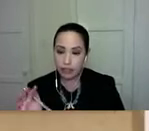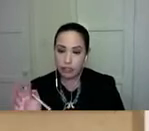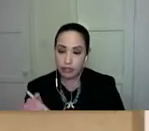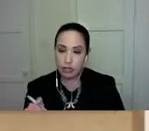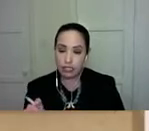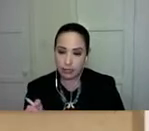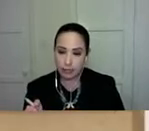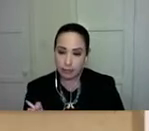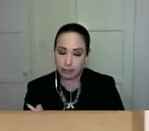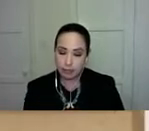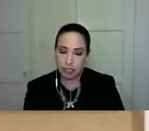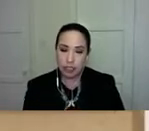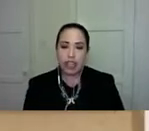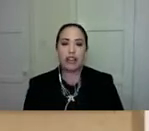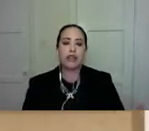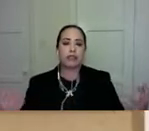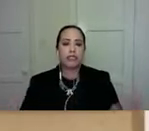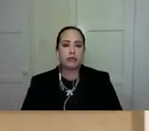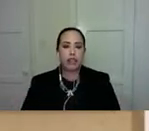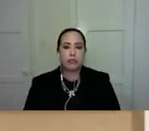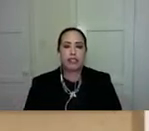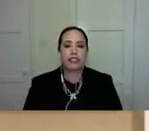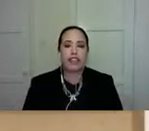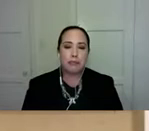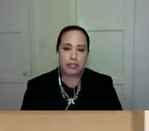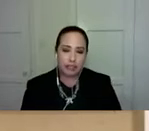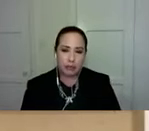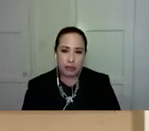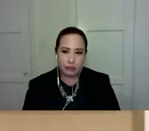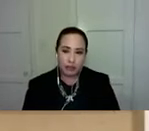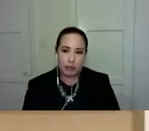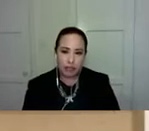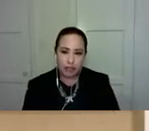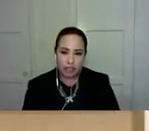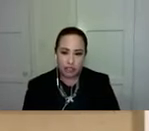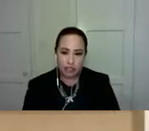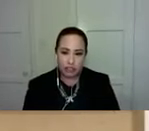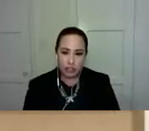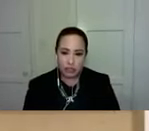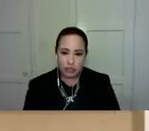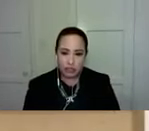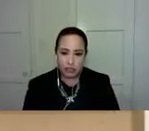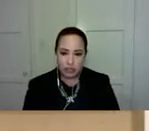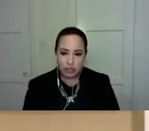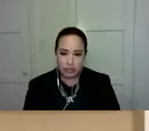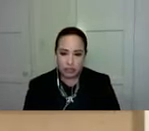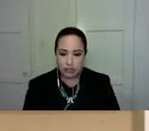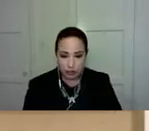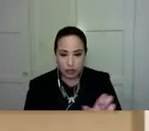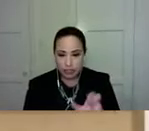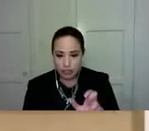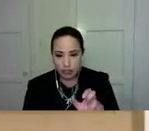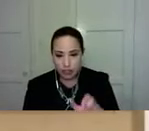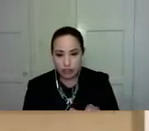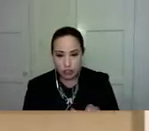in montana anyways the reason why i bring these up is um the two images the the